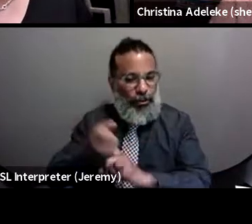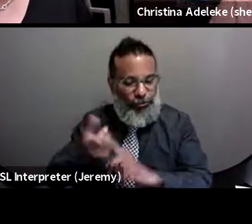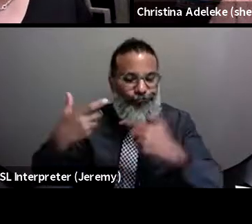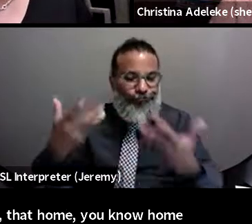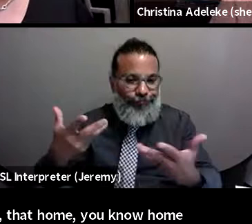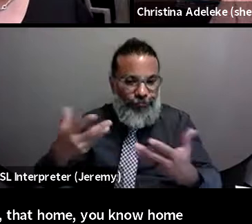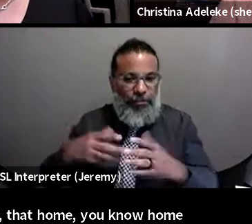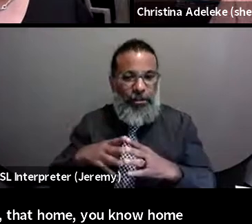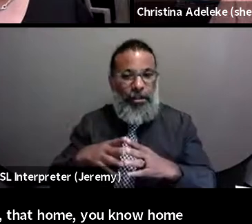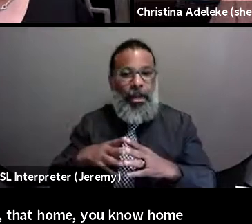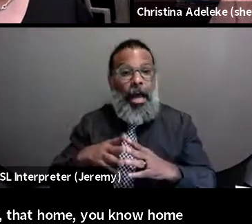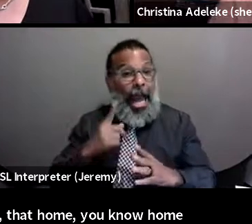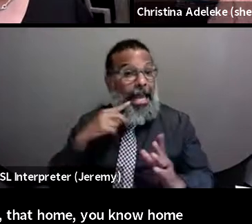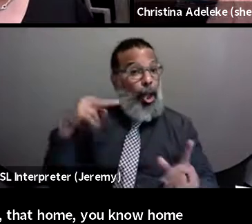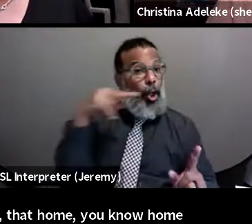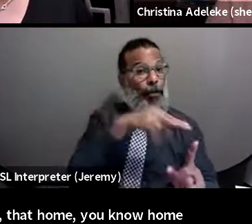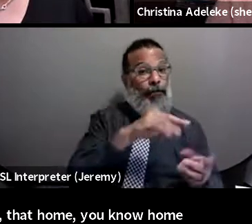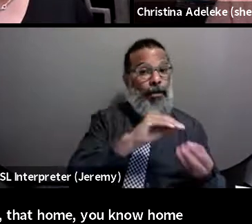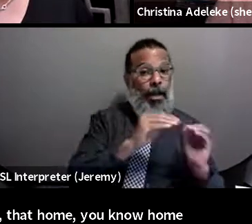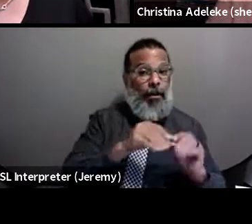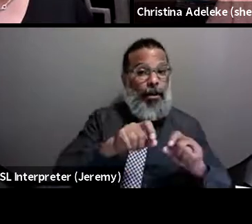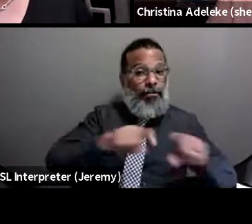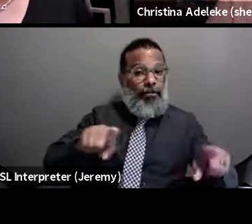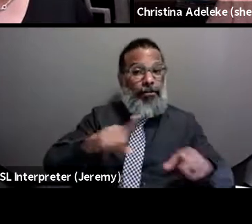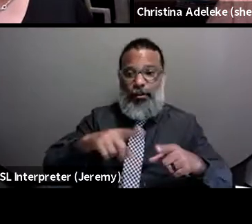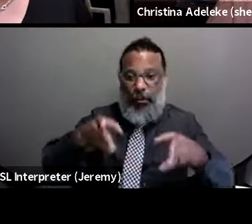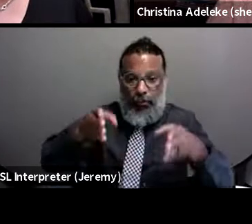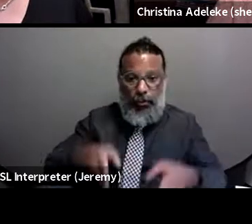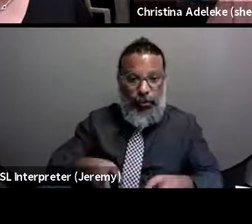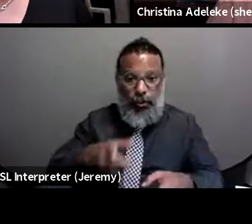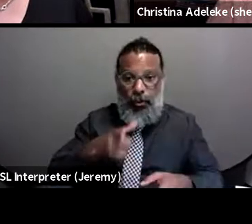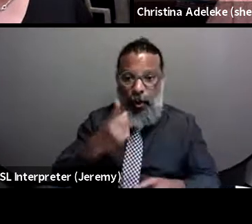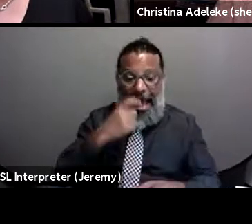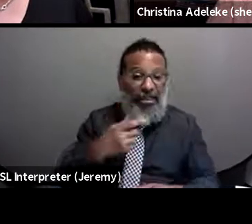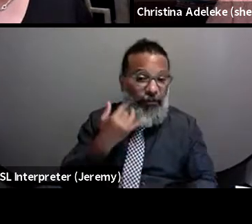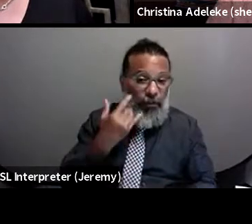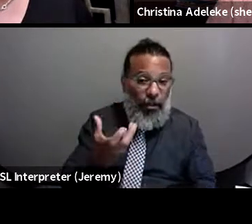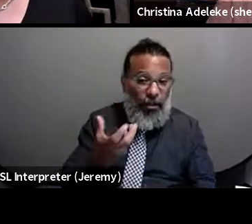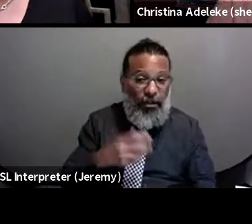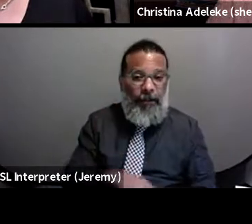I can look for the number and send it to the person that asked for it.